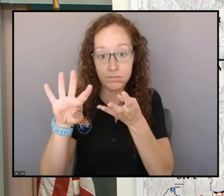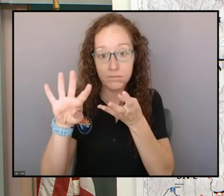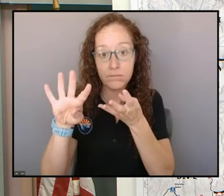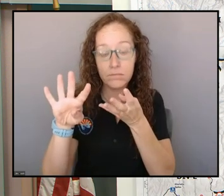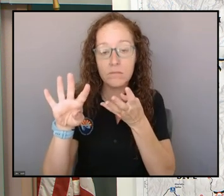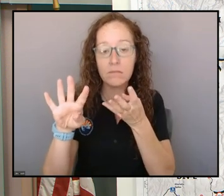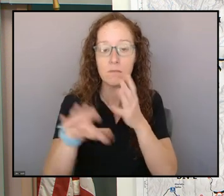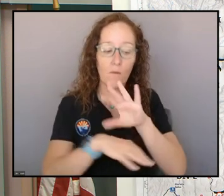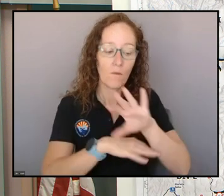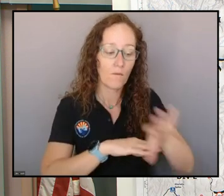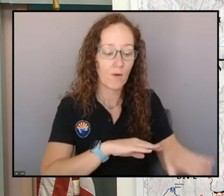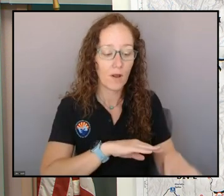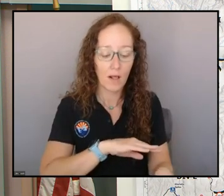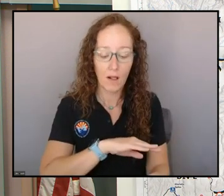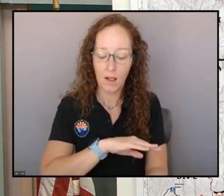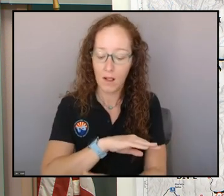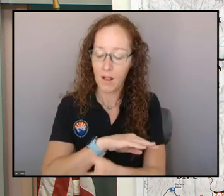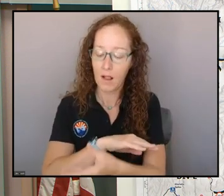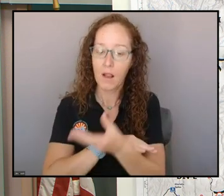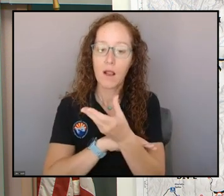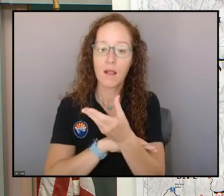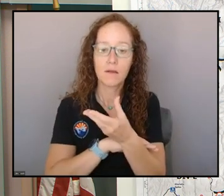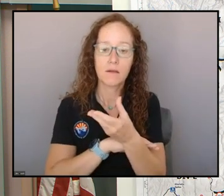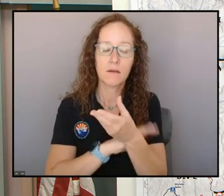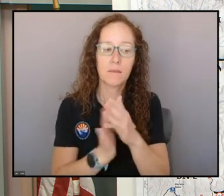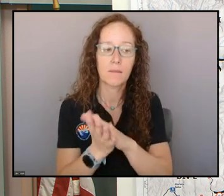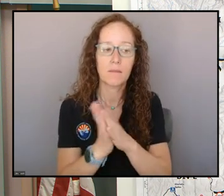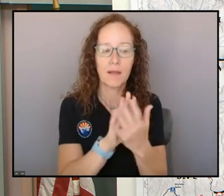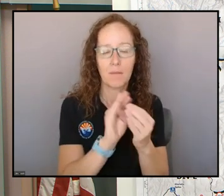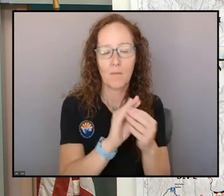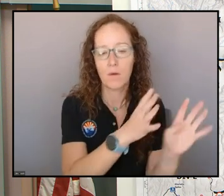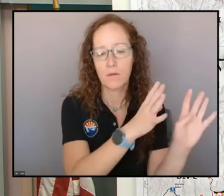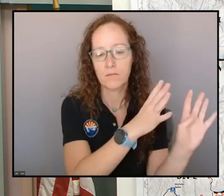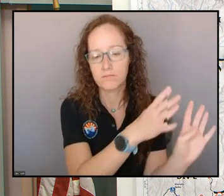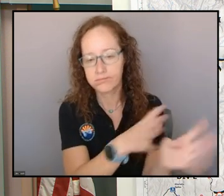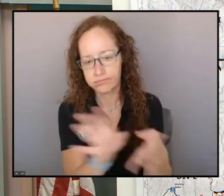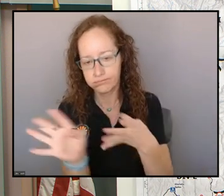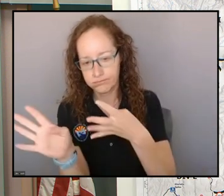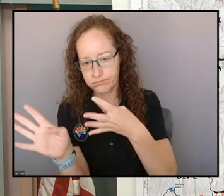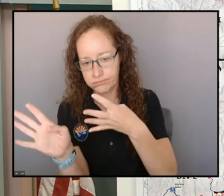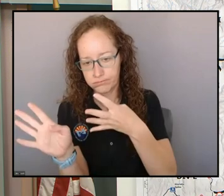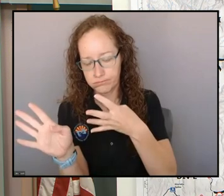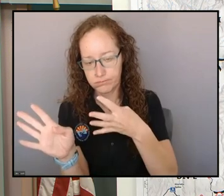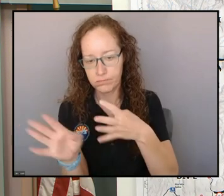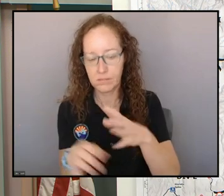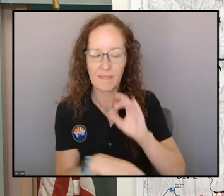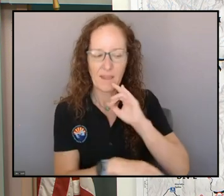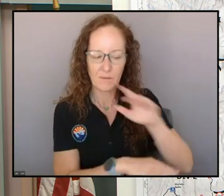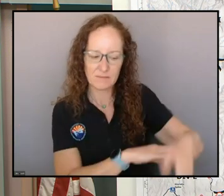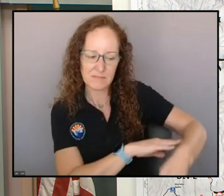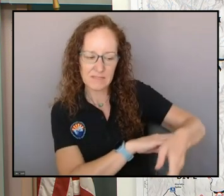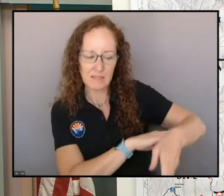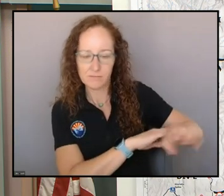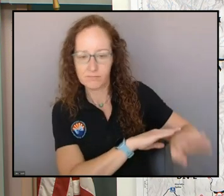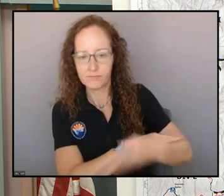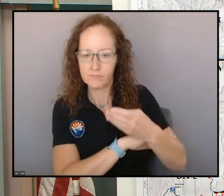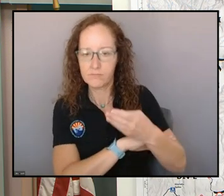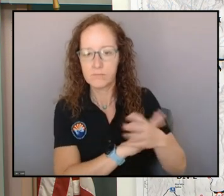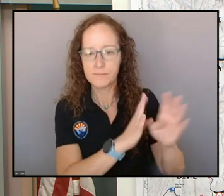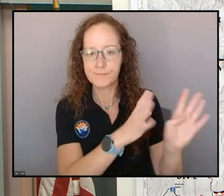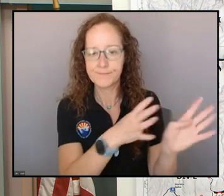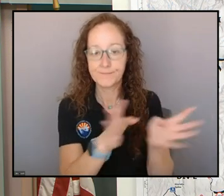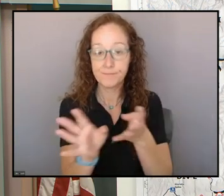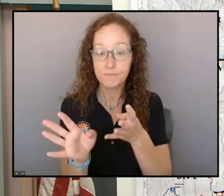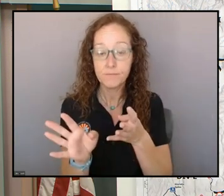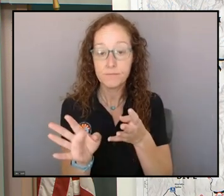it actually turned a little bit more due east across the fire past midnight. These winds, in particular, they were